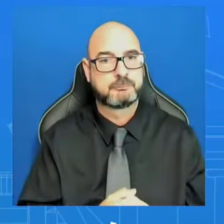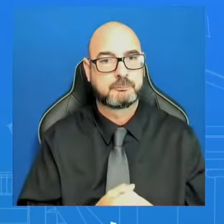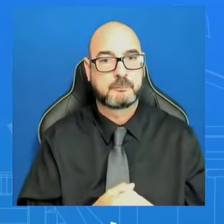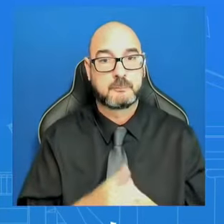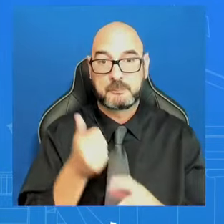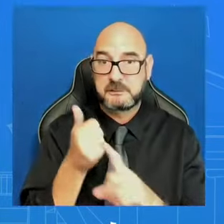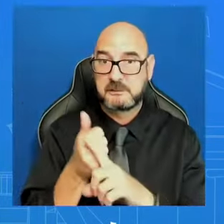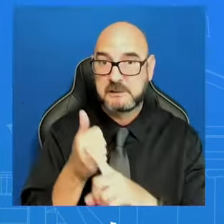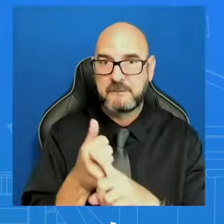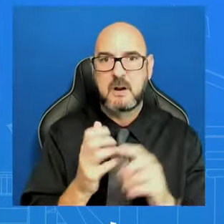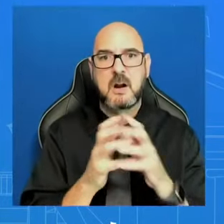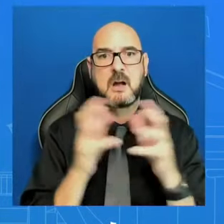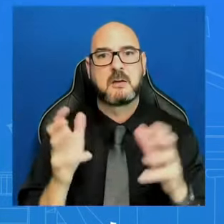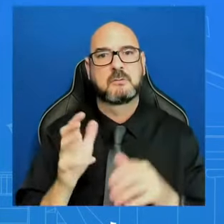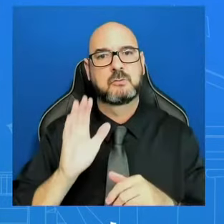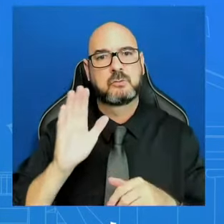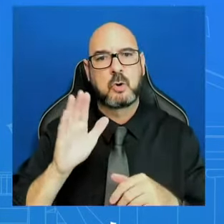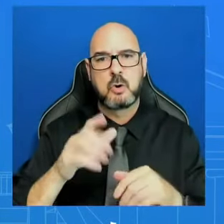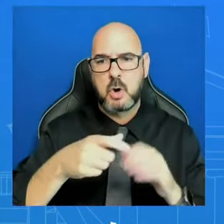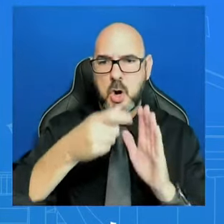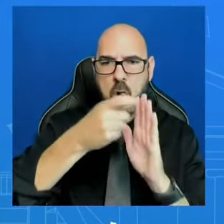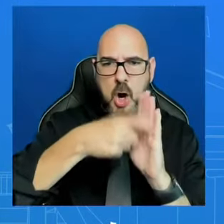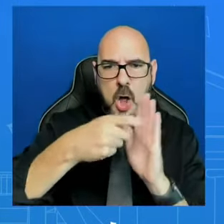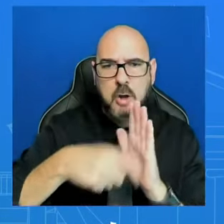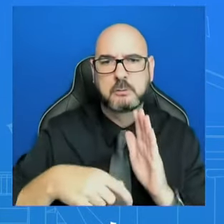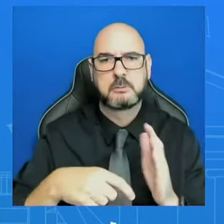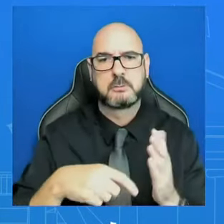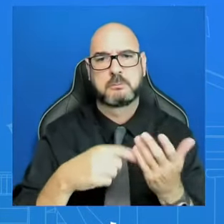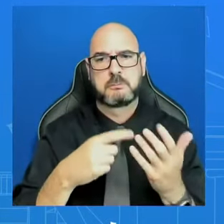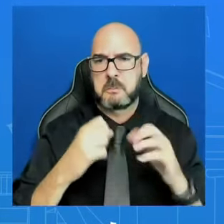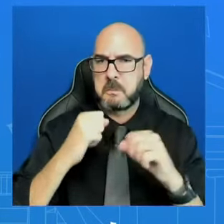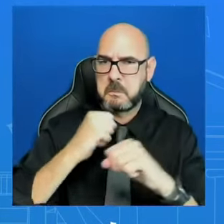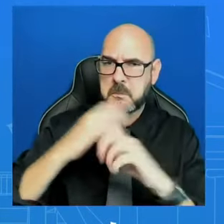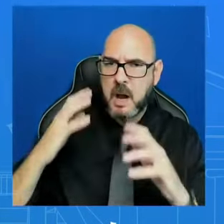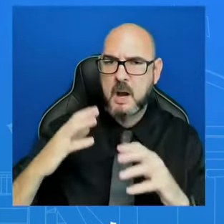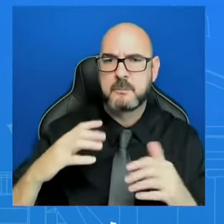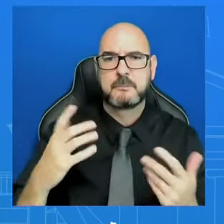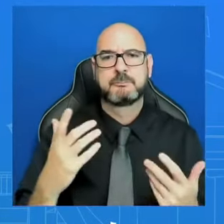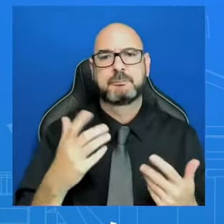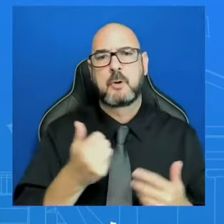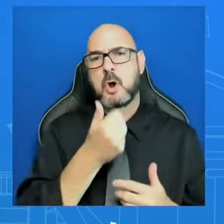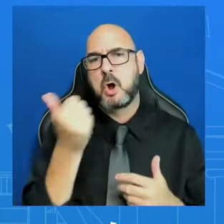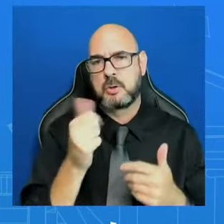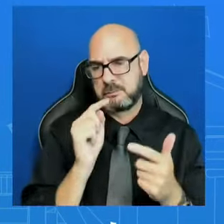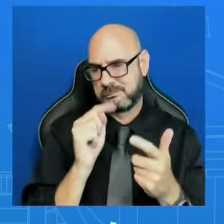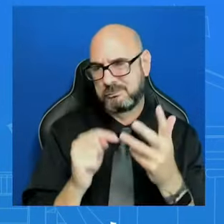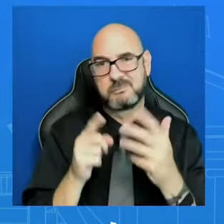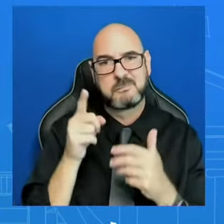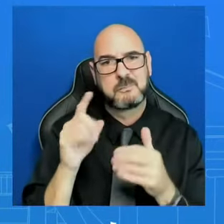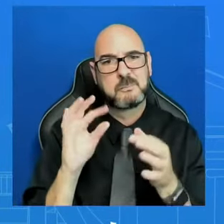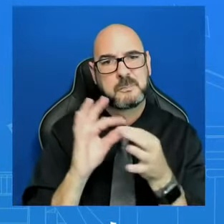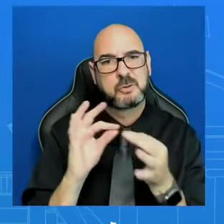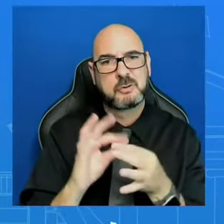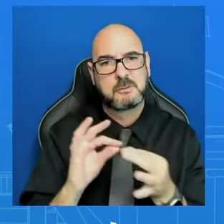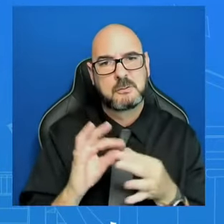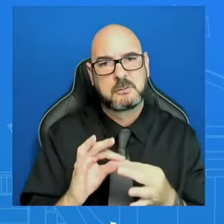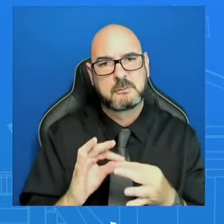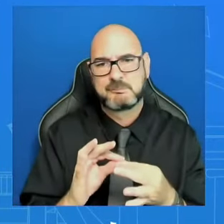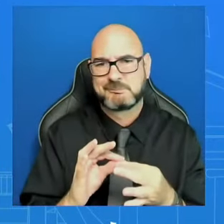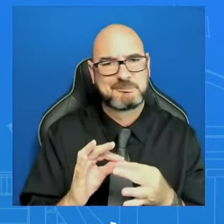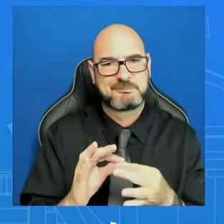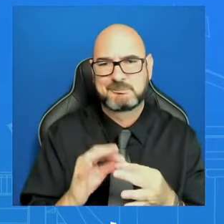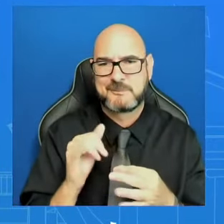those are things that have been long in the train and not tied. The foreign military sales process was not tied to